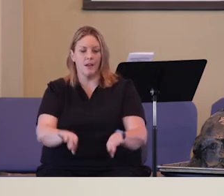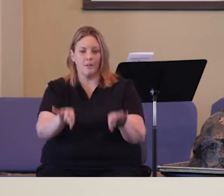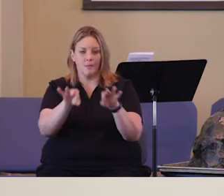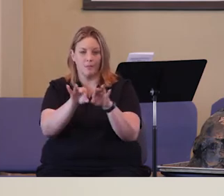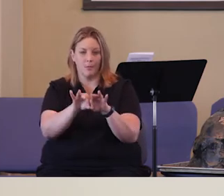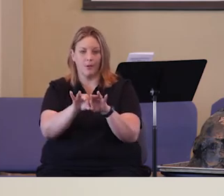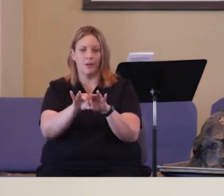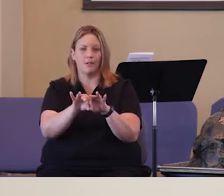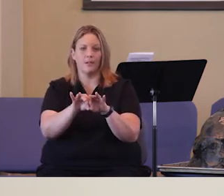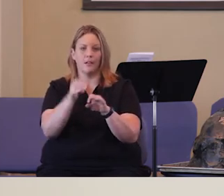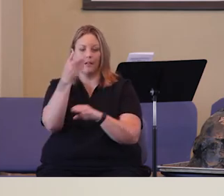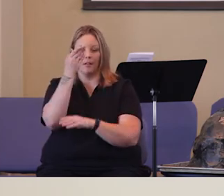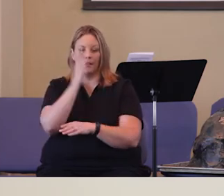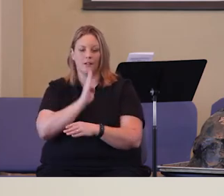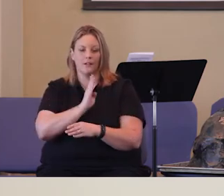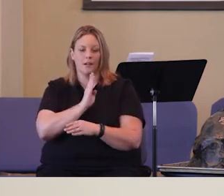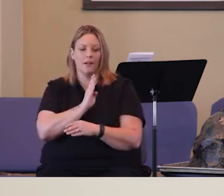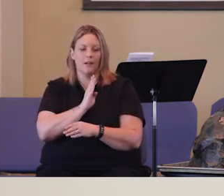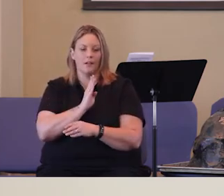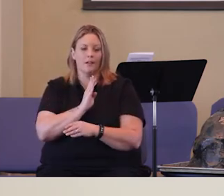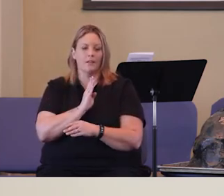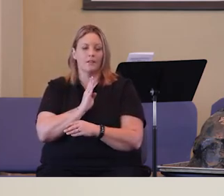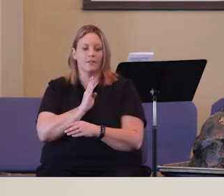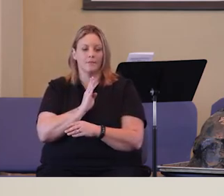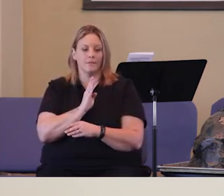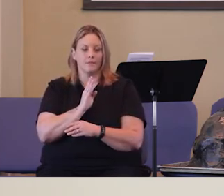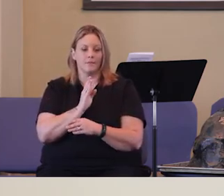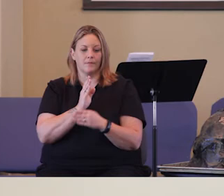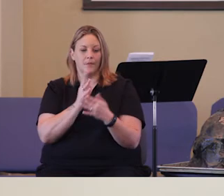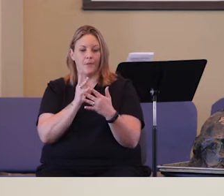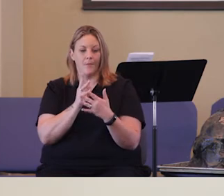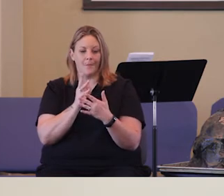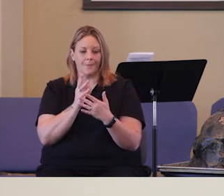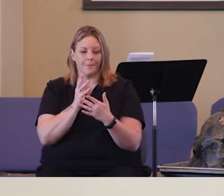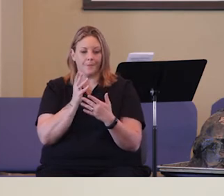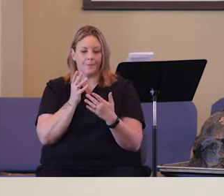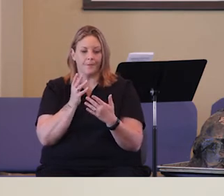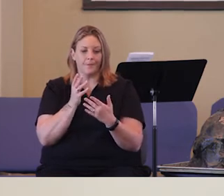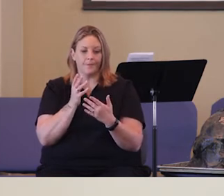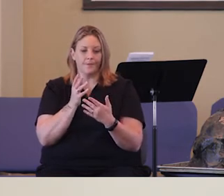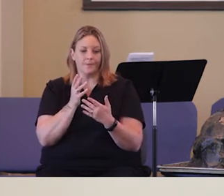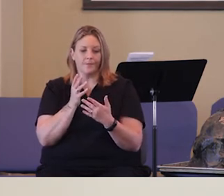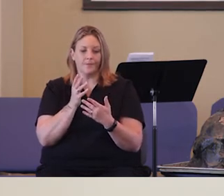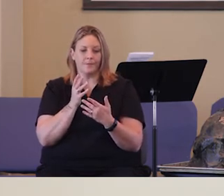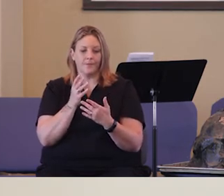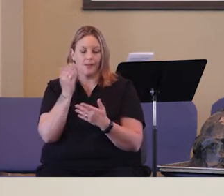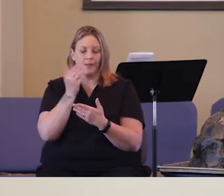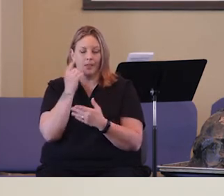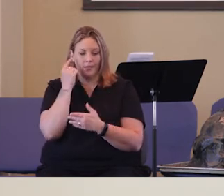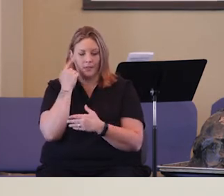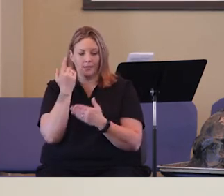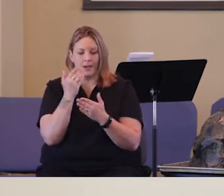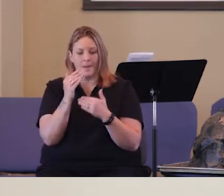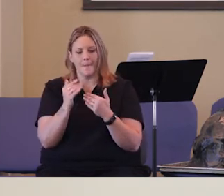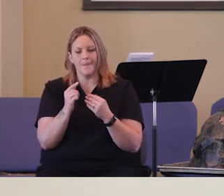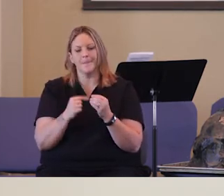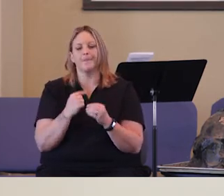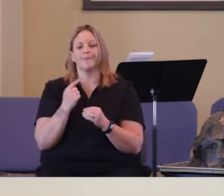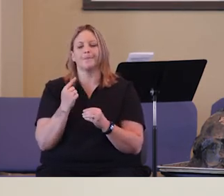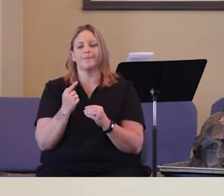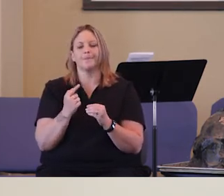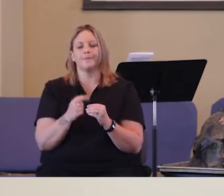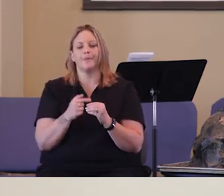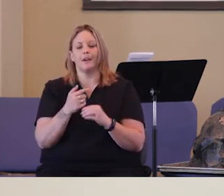That is the importance God places on taking away his glory that should have been given to him.